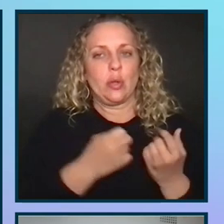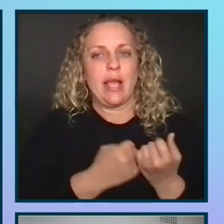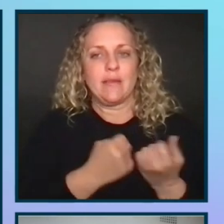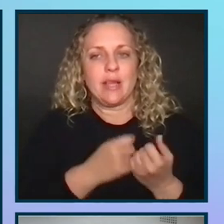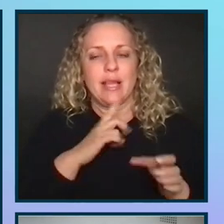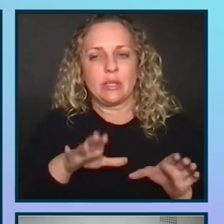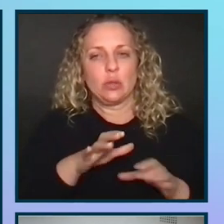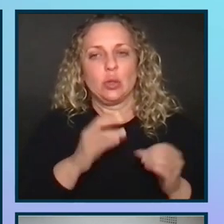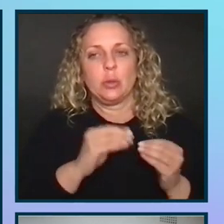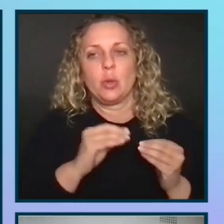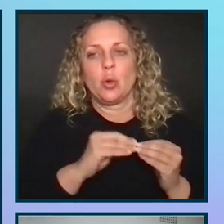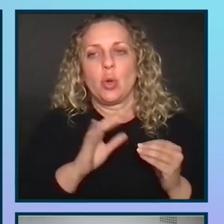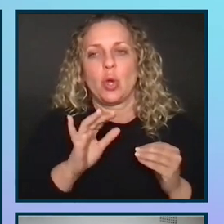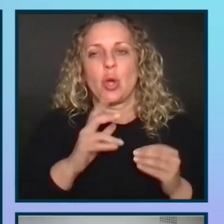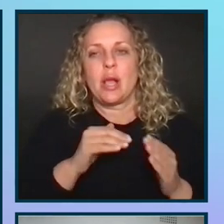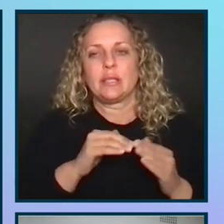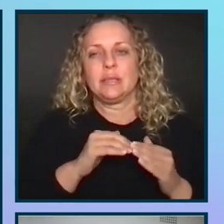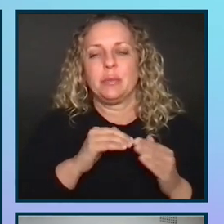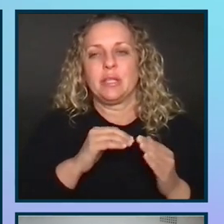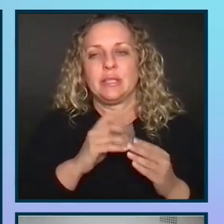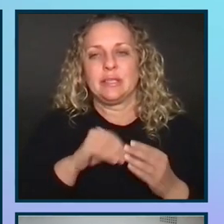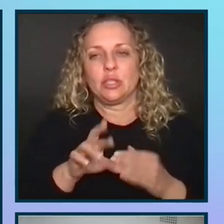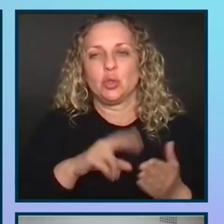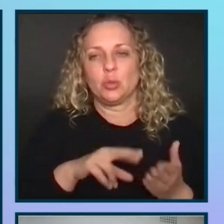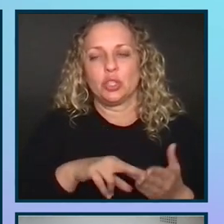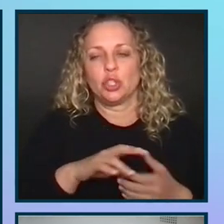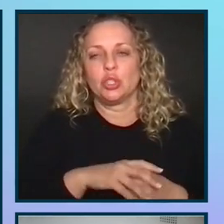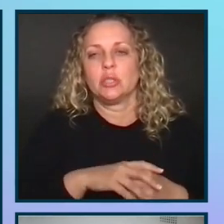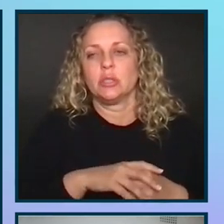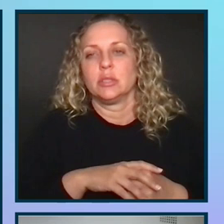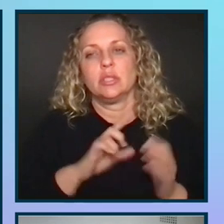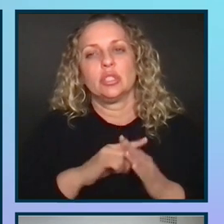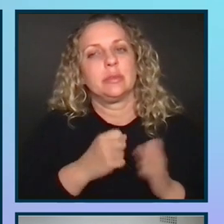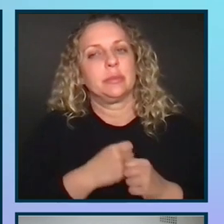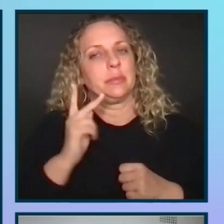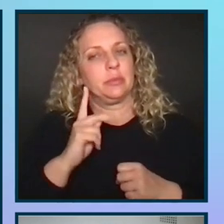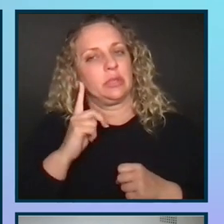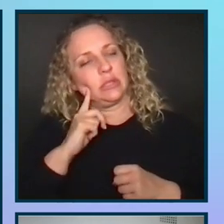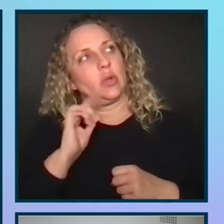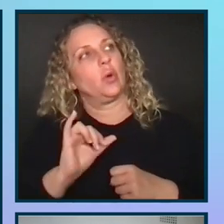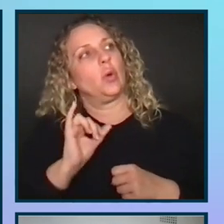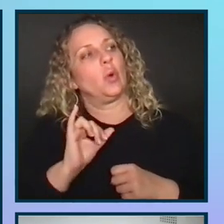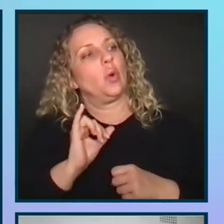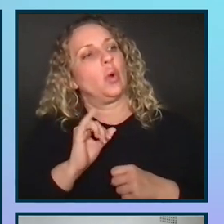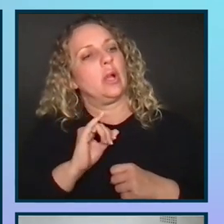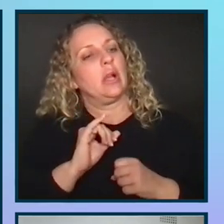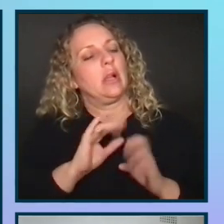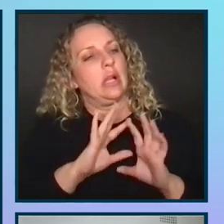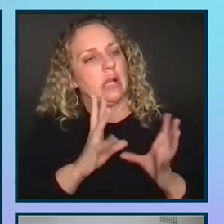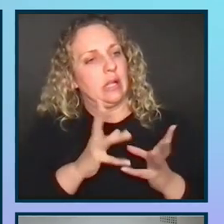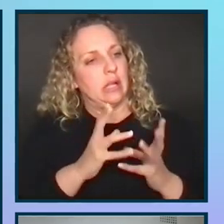and do more accessibility within your research, it starts to make people also think about like internationalisation,